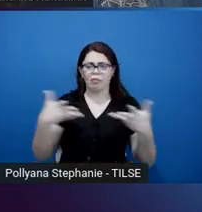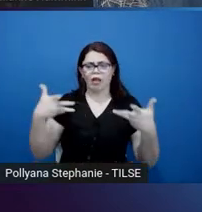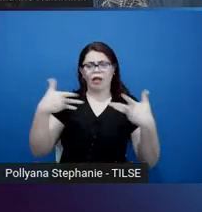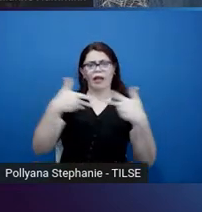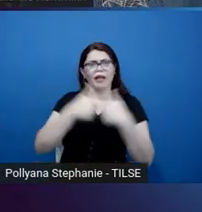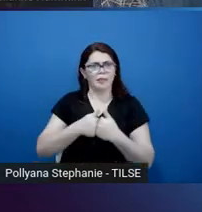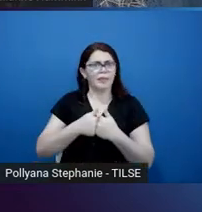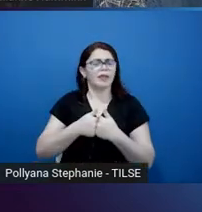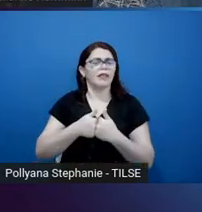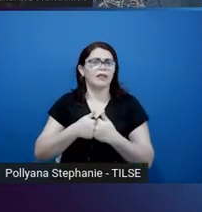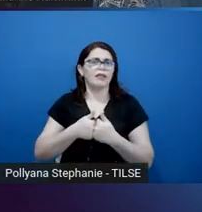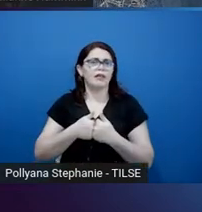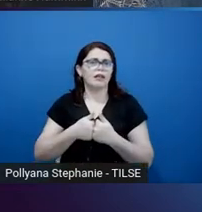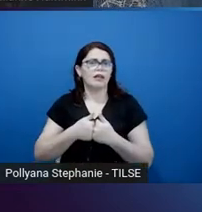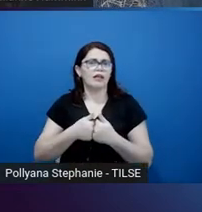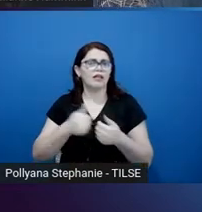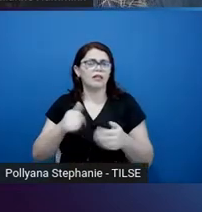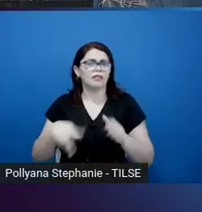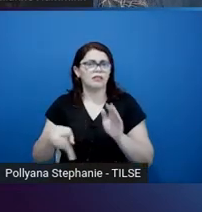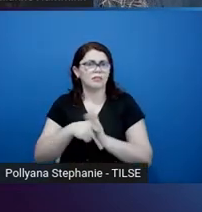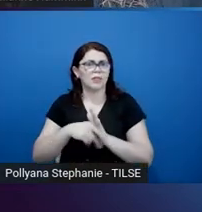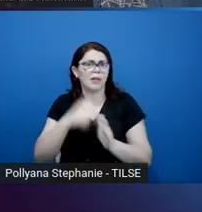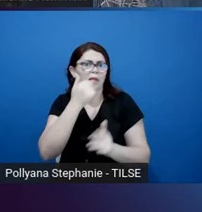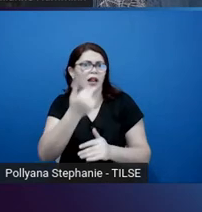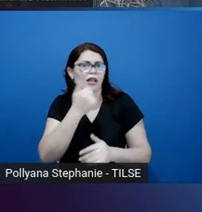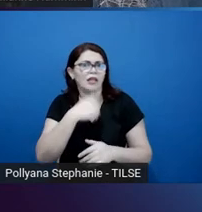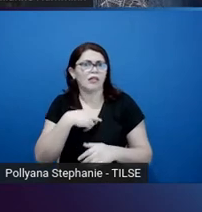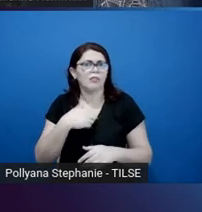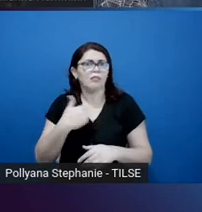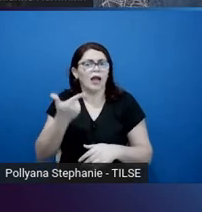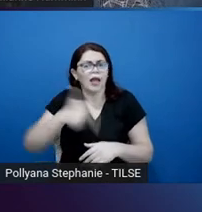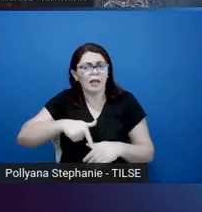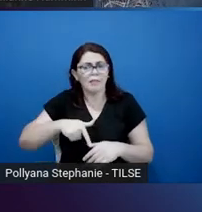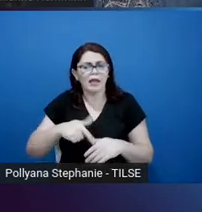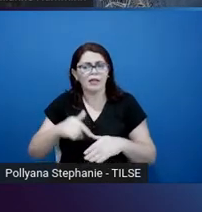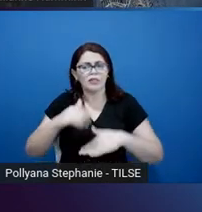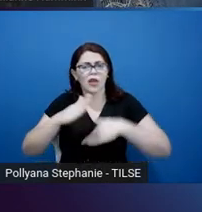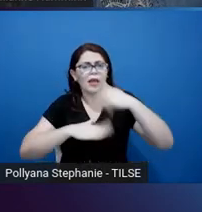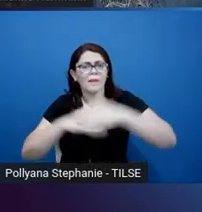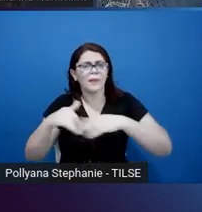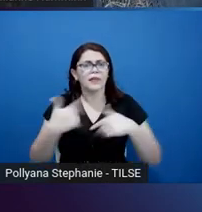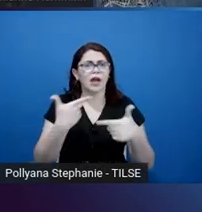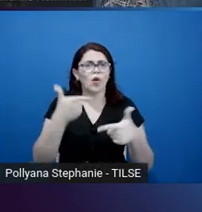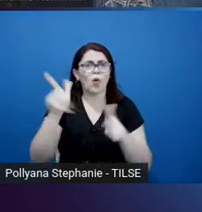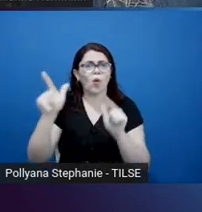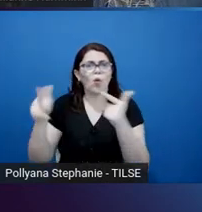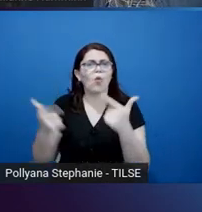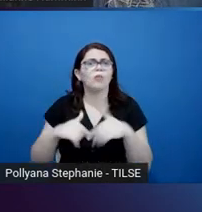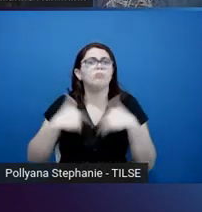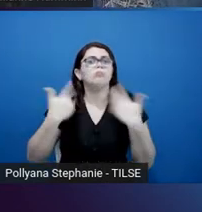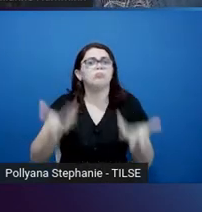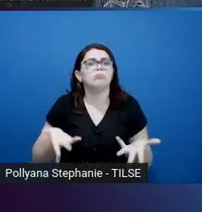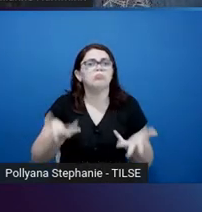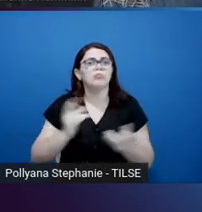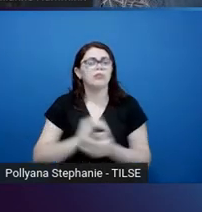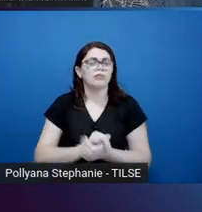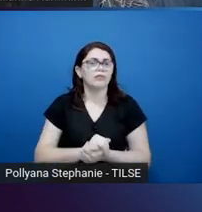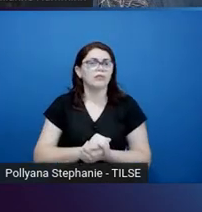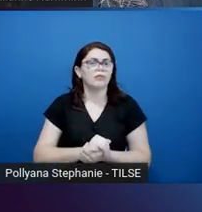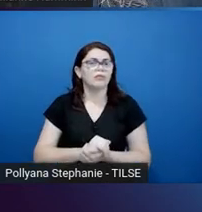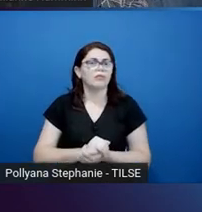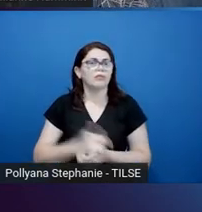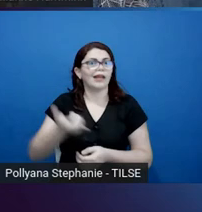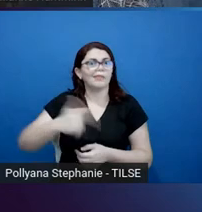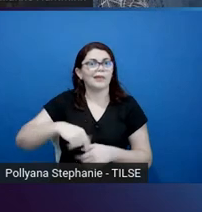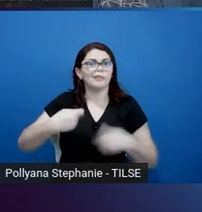do we look for when we're choosing a person to do English medium instruction? And, you we can